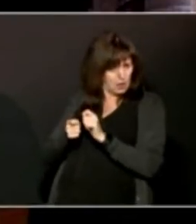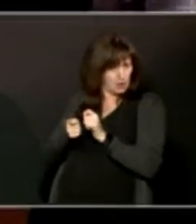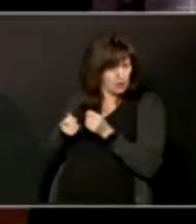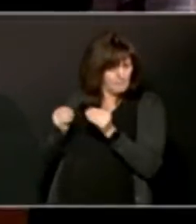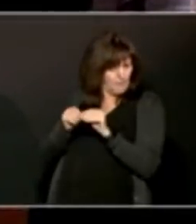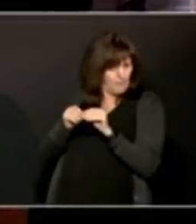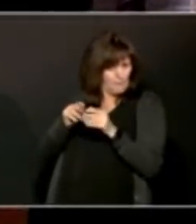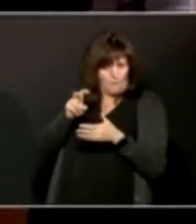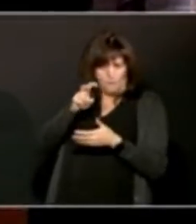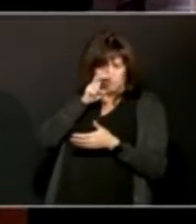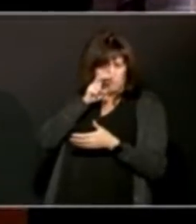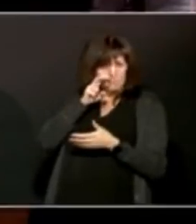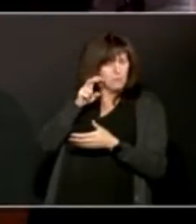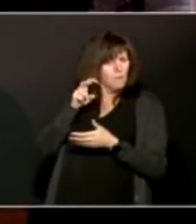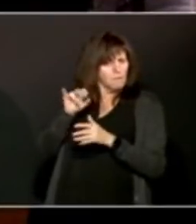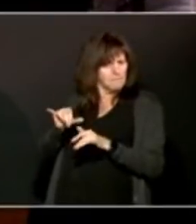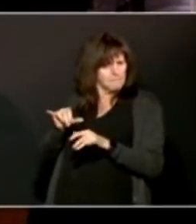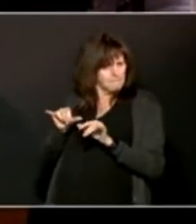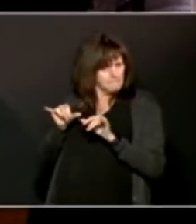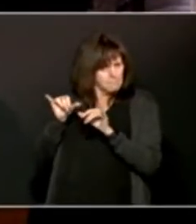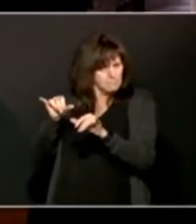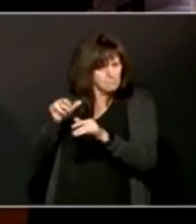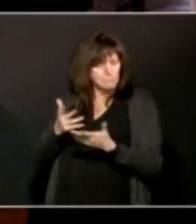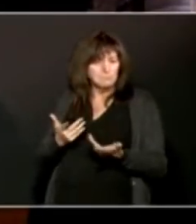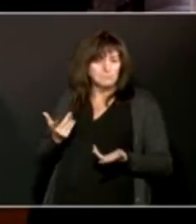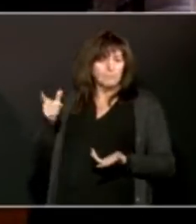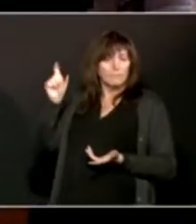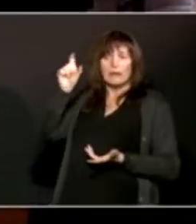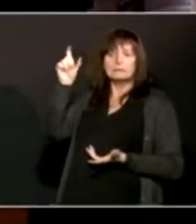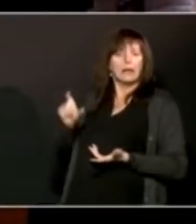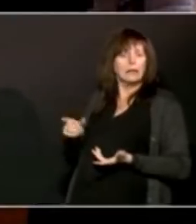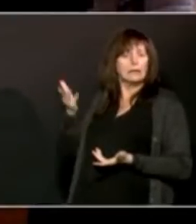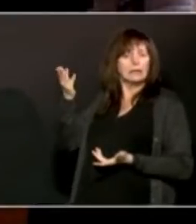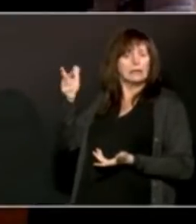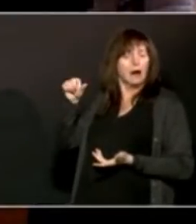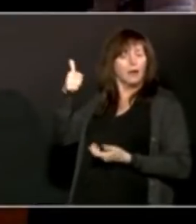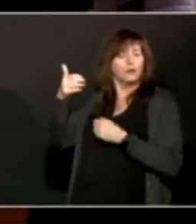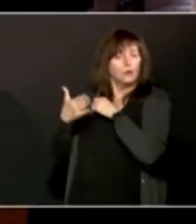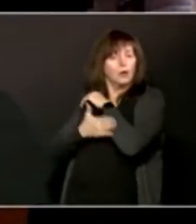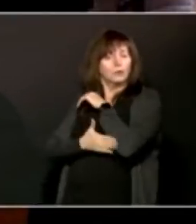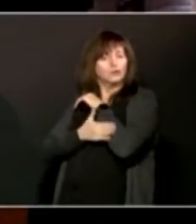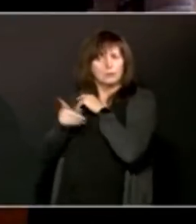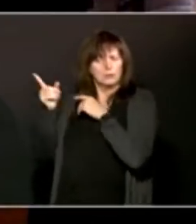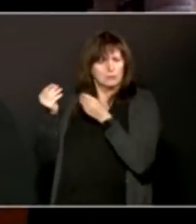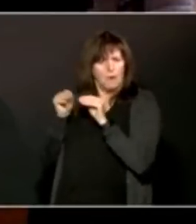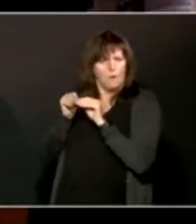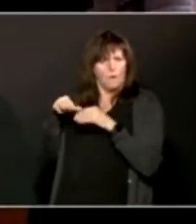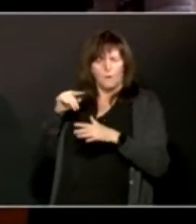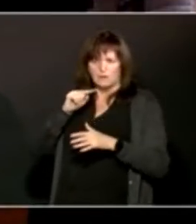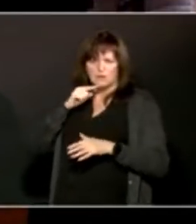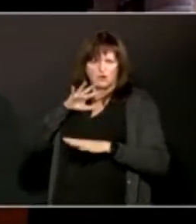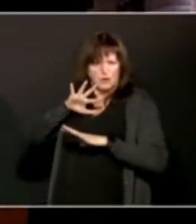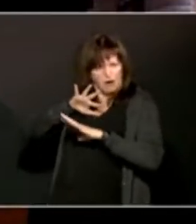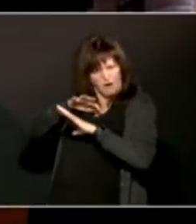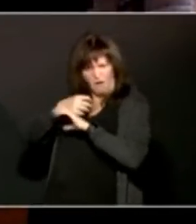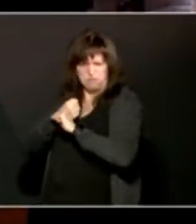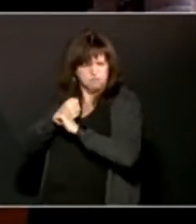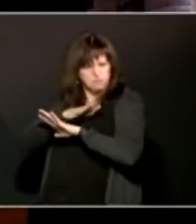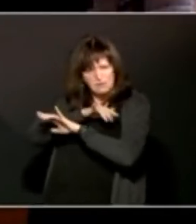for the foreseeable future. mean, Italy and other countries, I think, have had to go into more severe lockdowns as they deal with these variants.